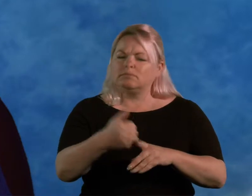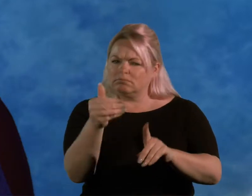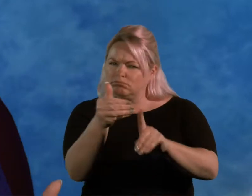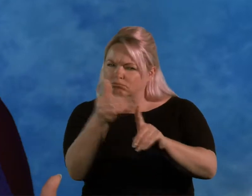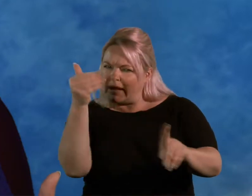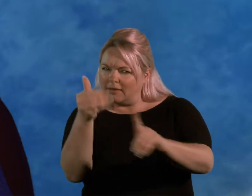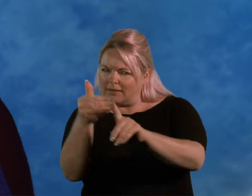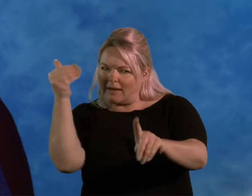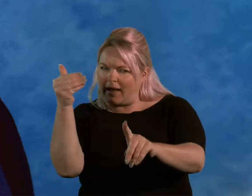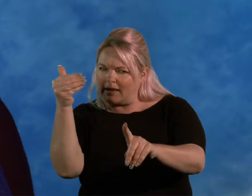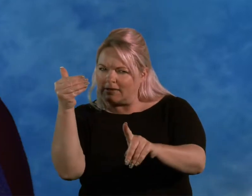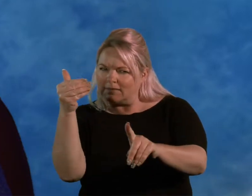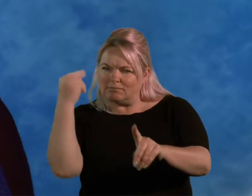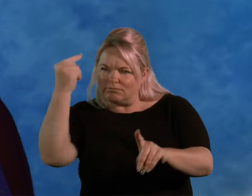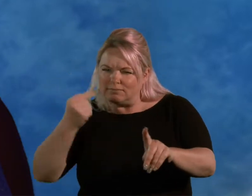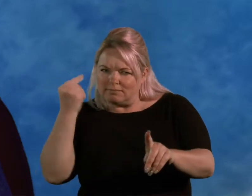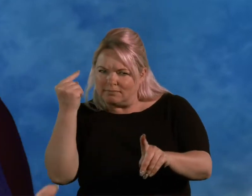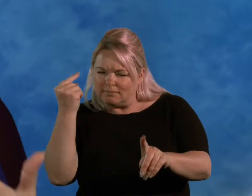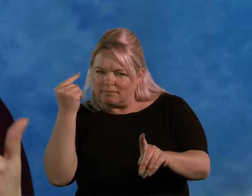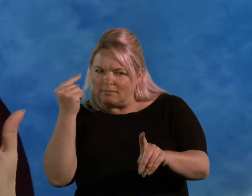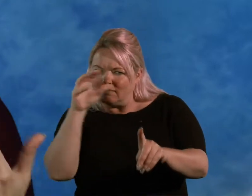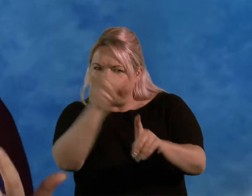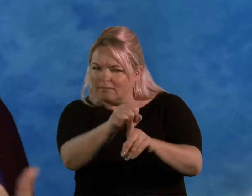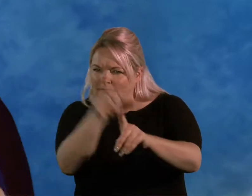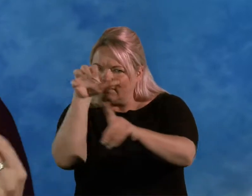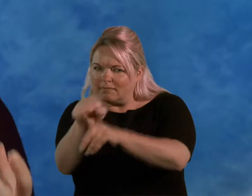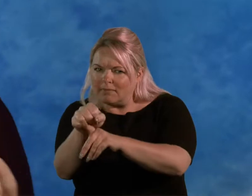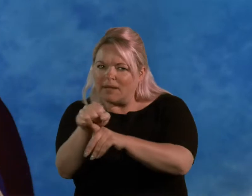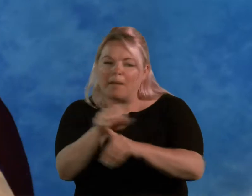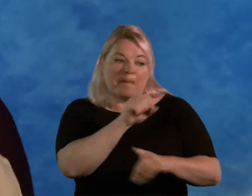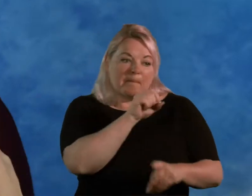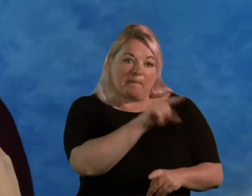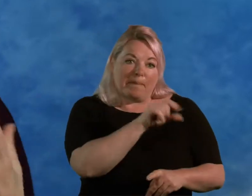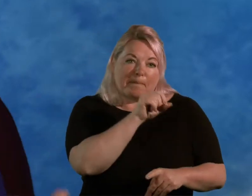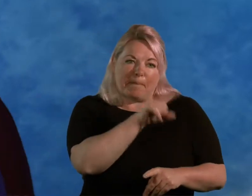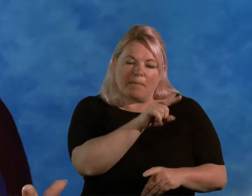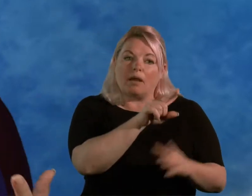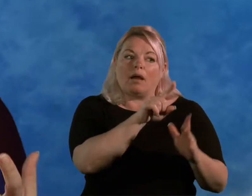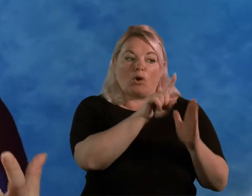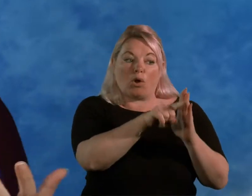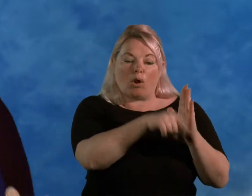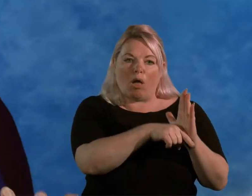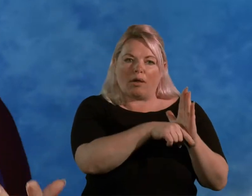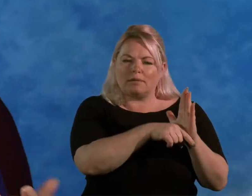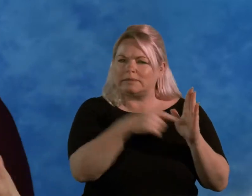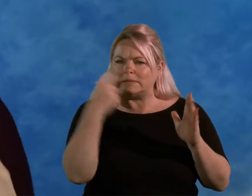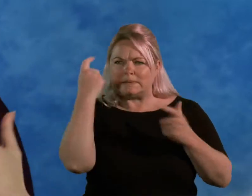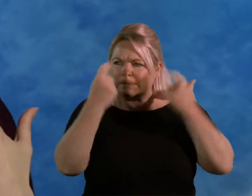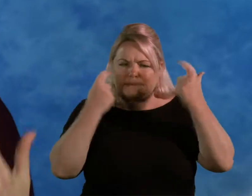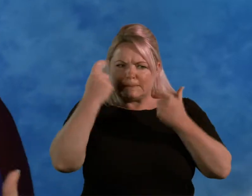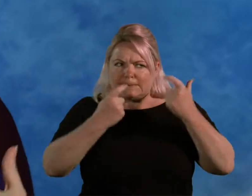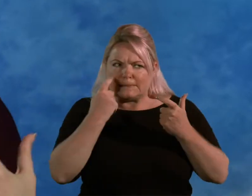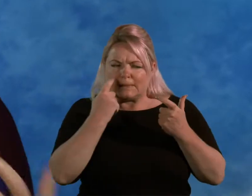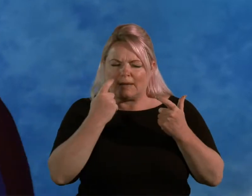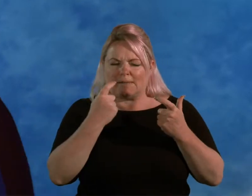recognise objects. And then, so sounds like beeping, like a clock. I couldn't work out what it was, but